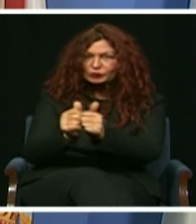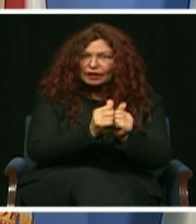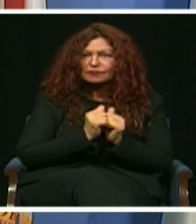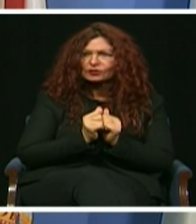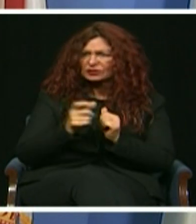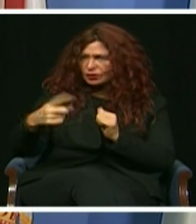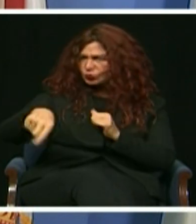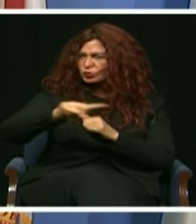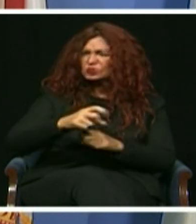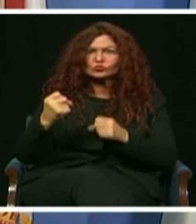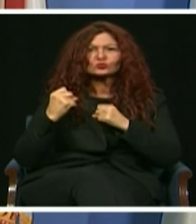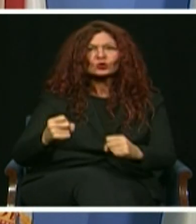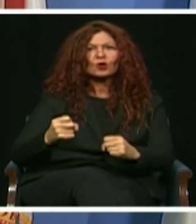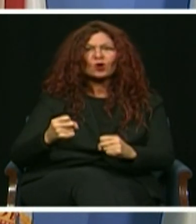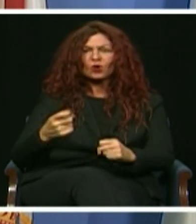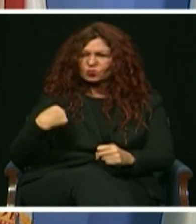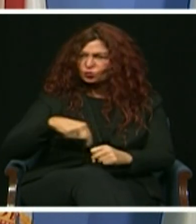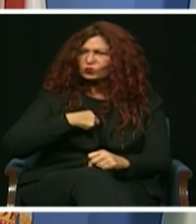are resilient.